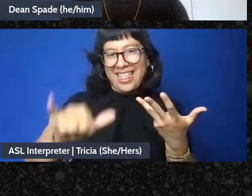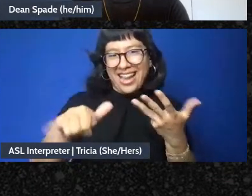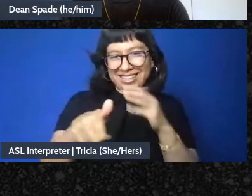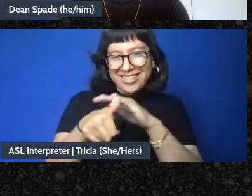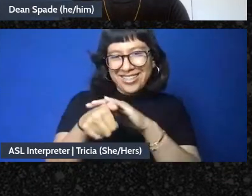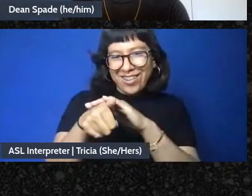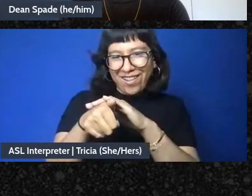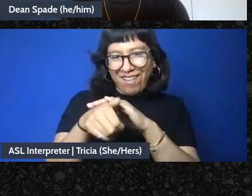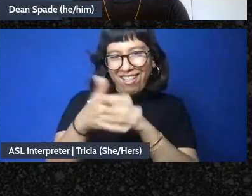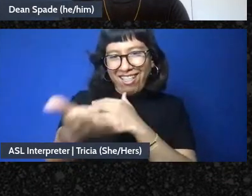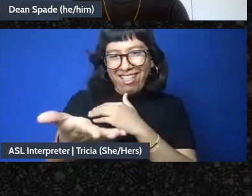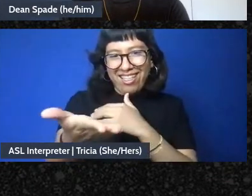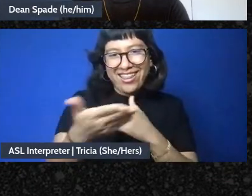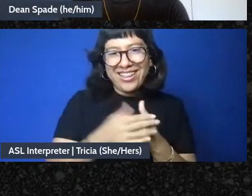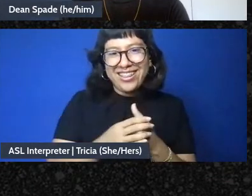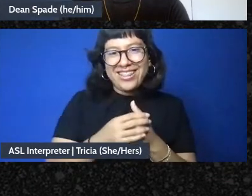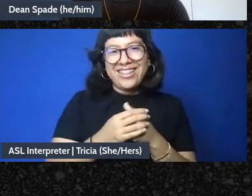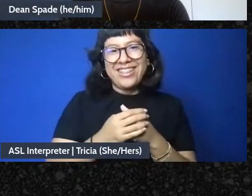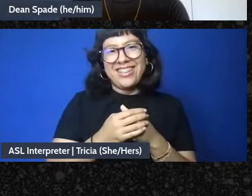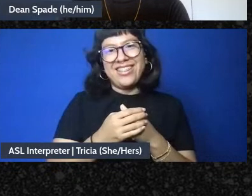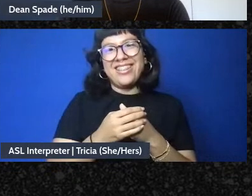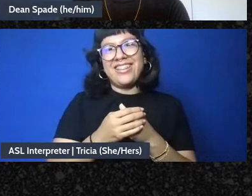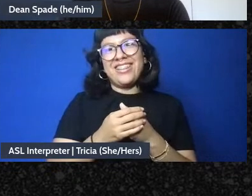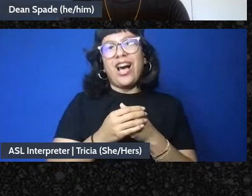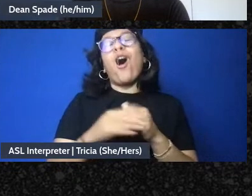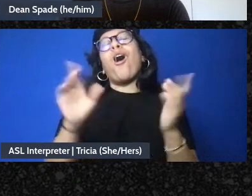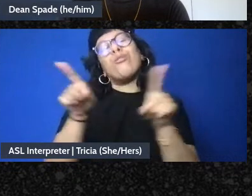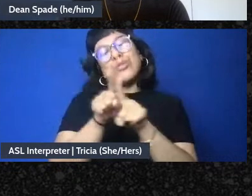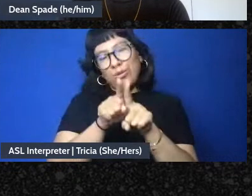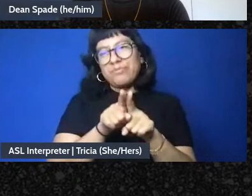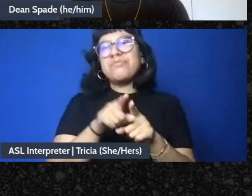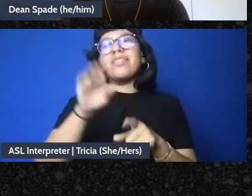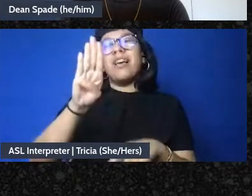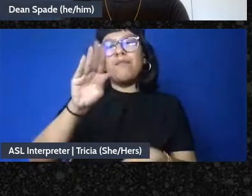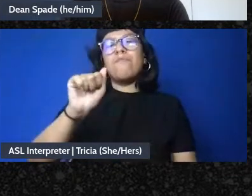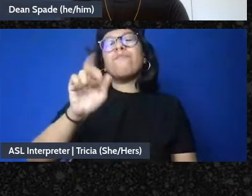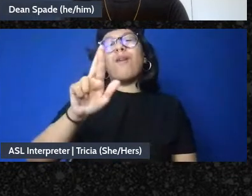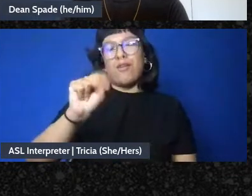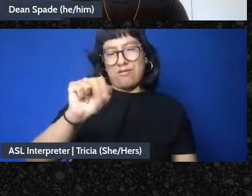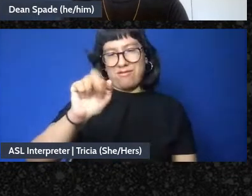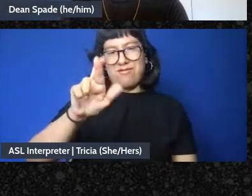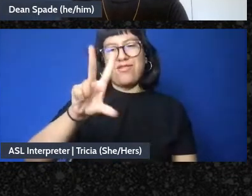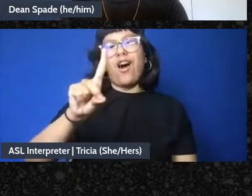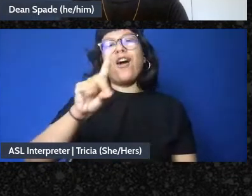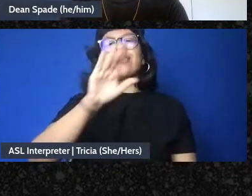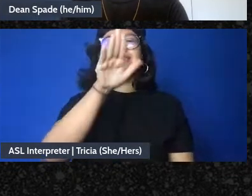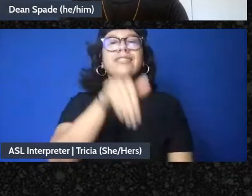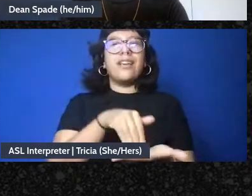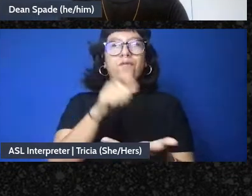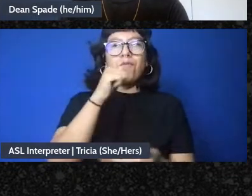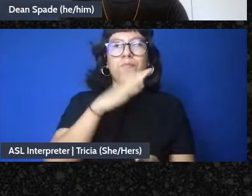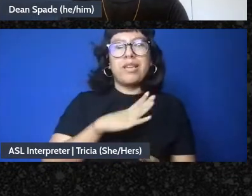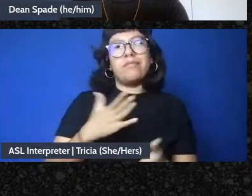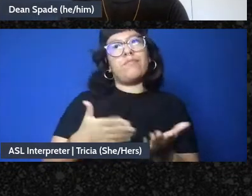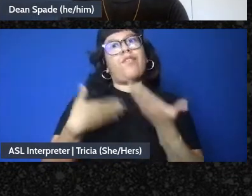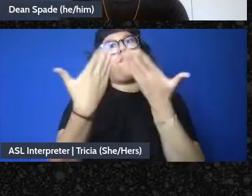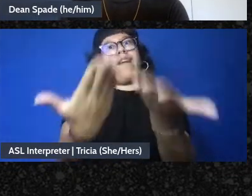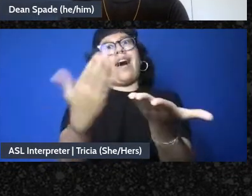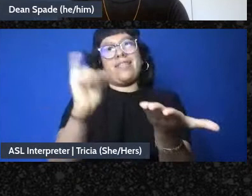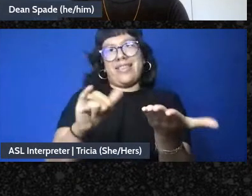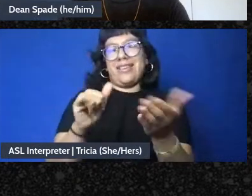Barnard Center who has helped provide the tech for the broadcast and the